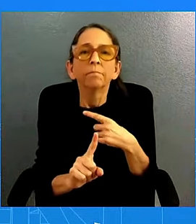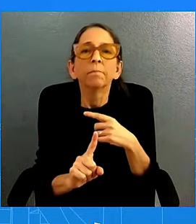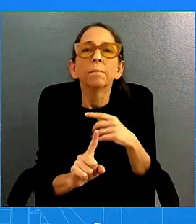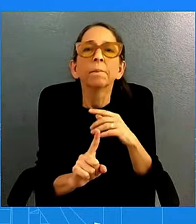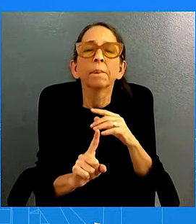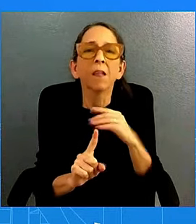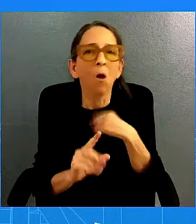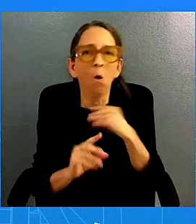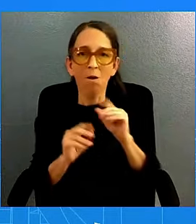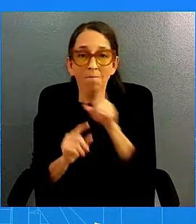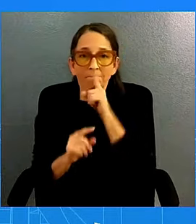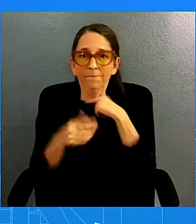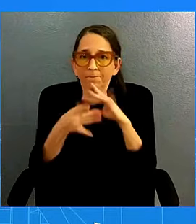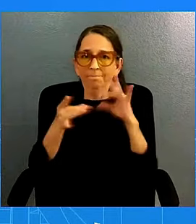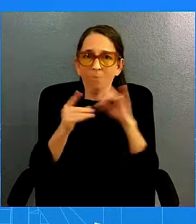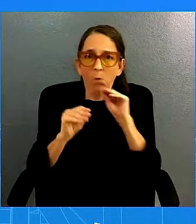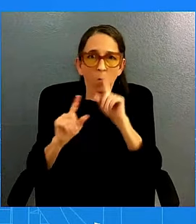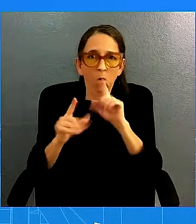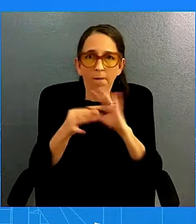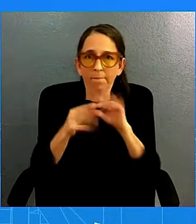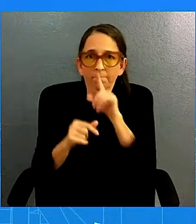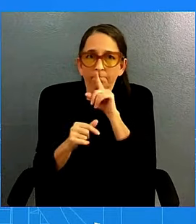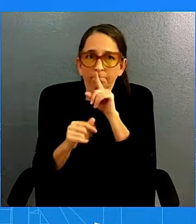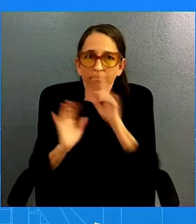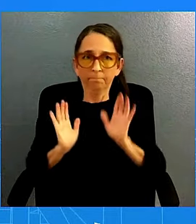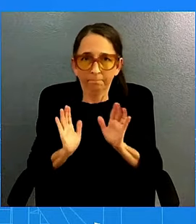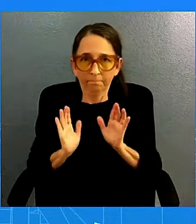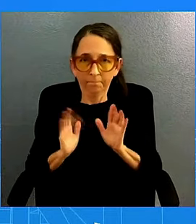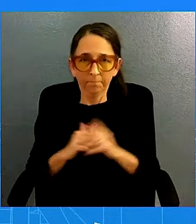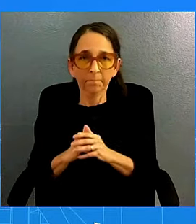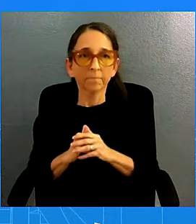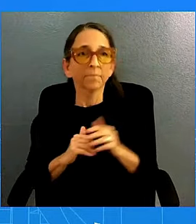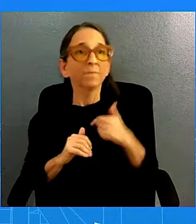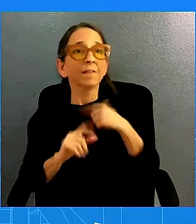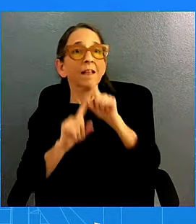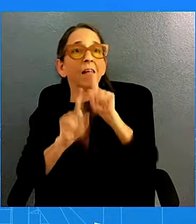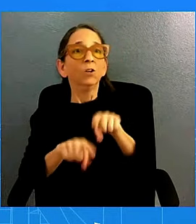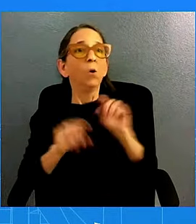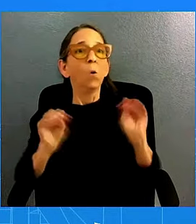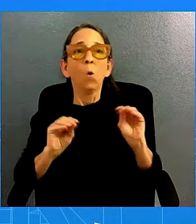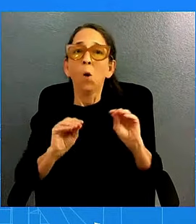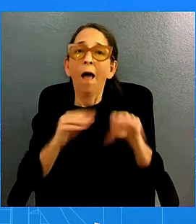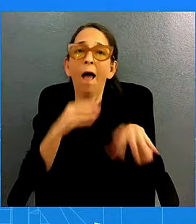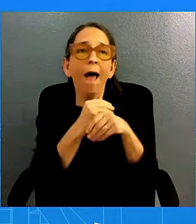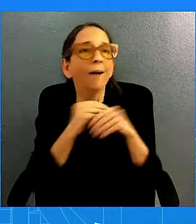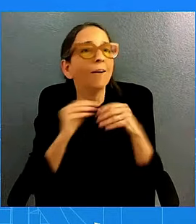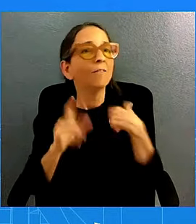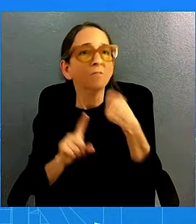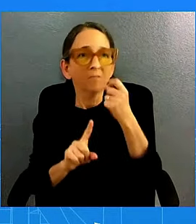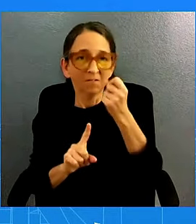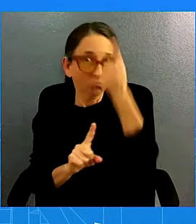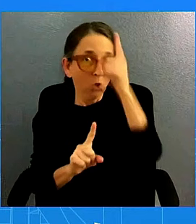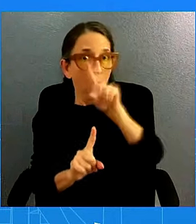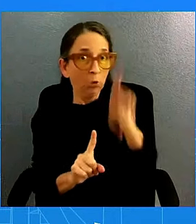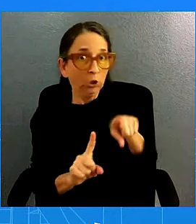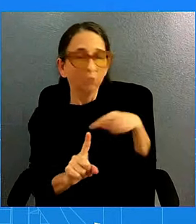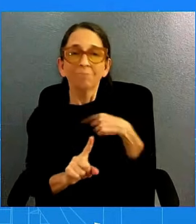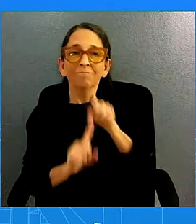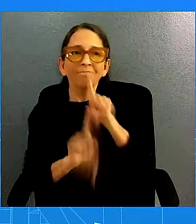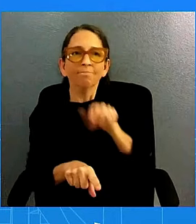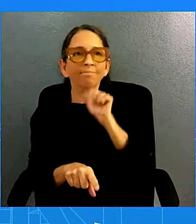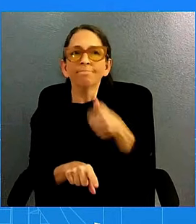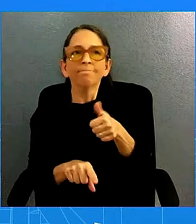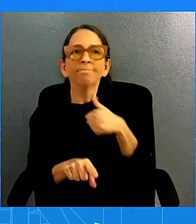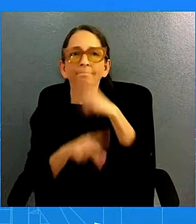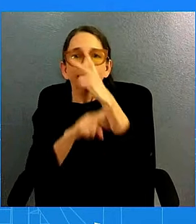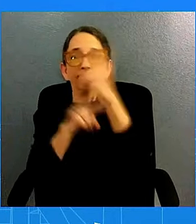was a state actor? have nothing more to add on these incidents. I understand the question. I'm not going to engage in hypotheticals or speculate about what did or didn't